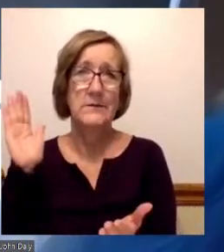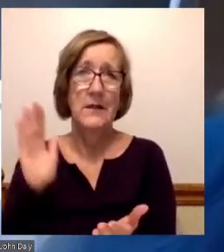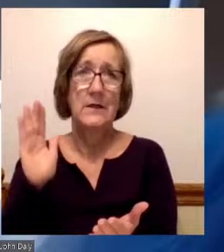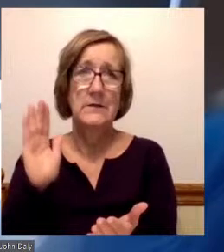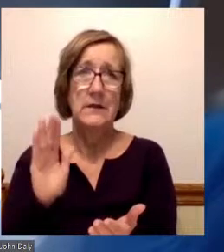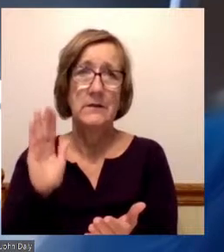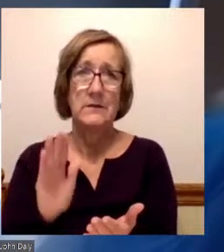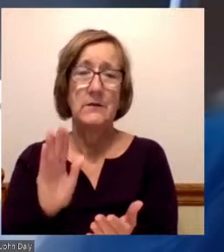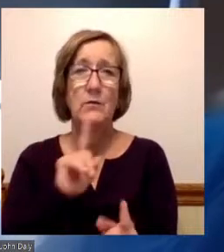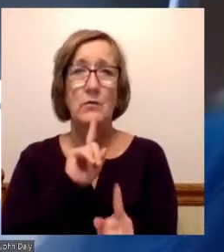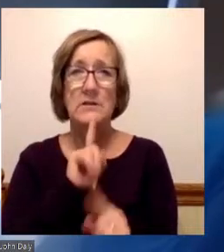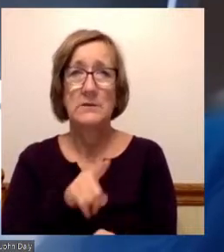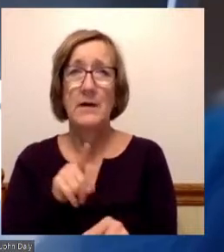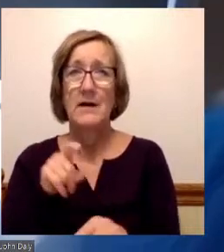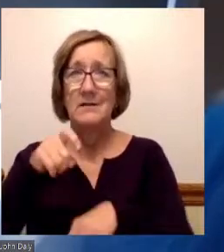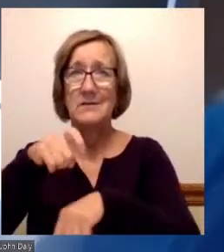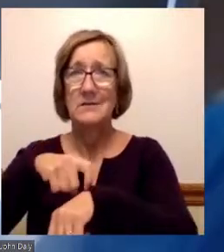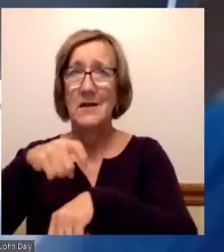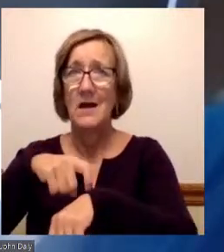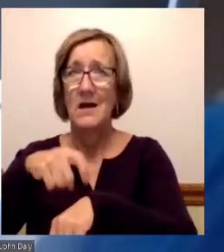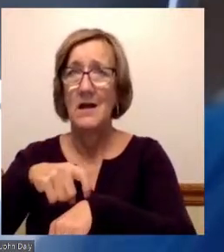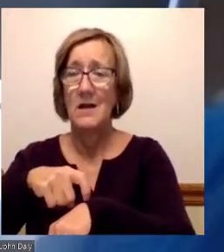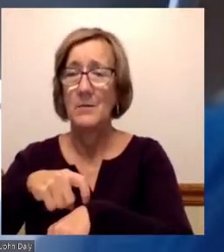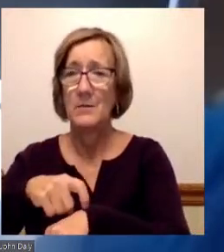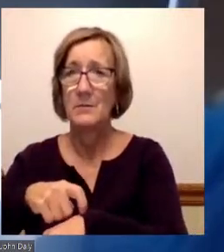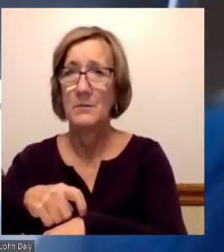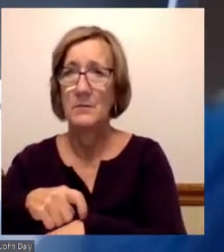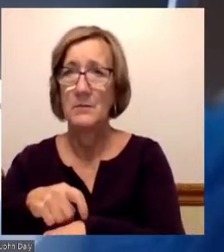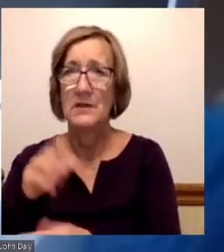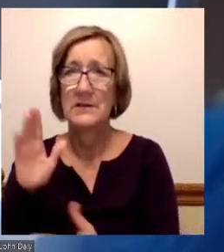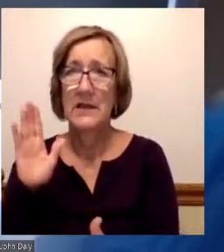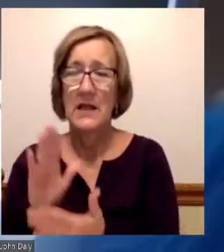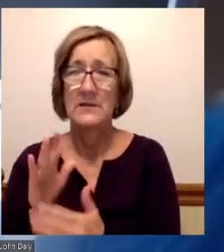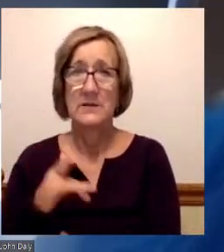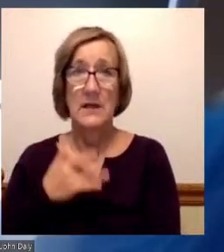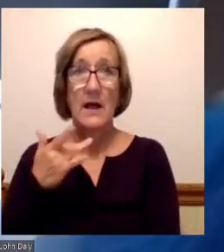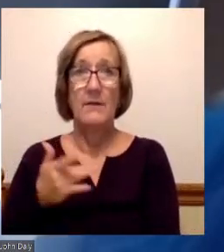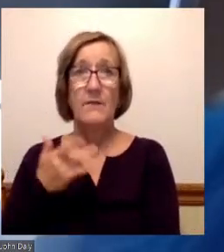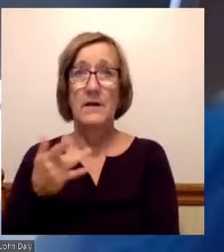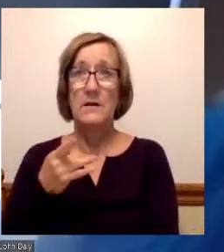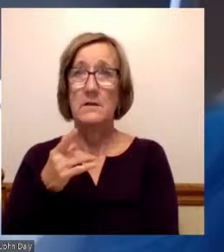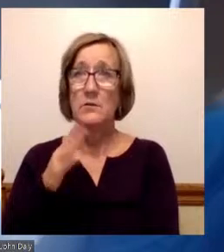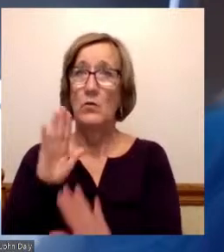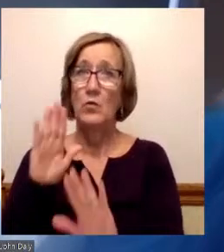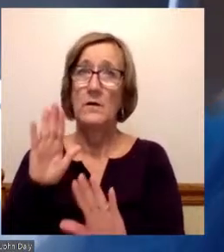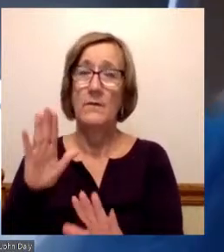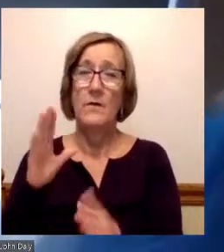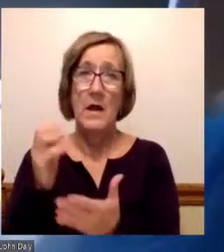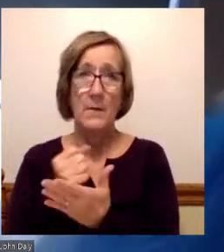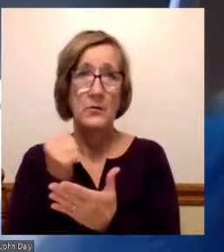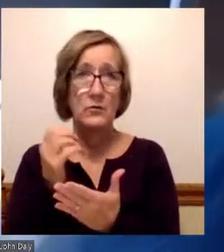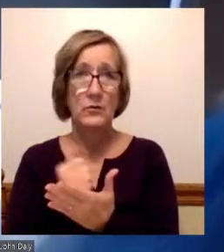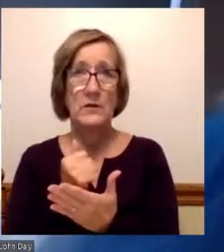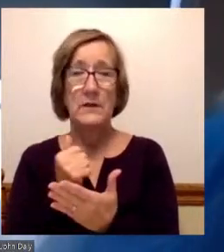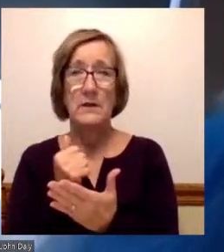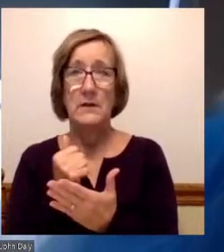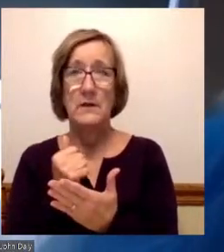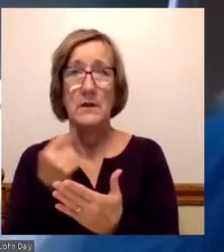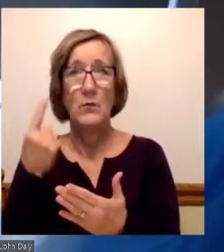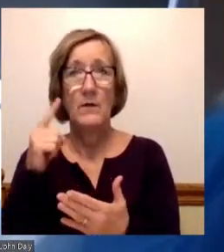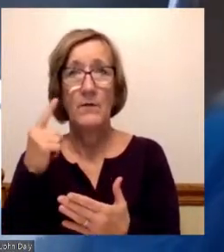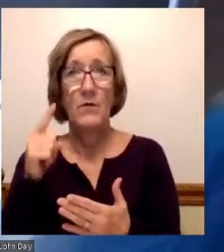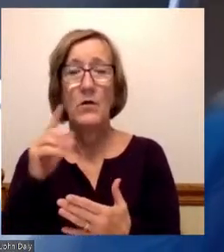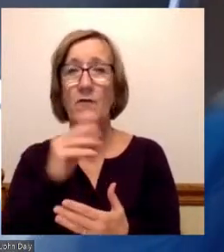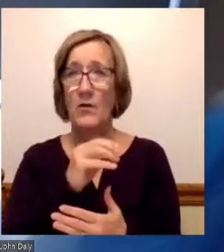time is collapsing. I think it's a remarkable opportunity for not only Mott